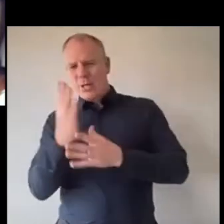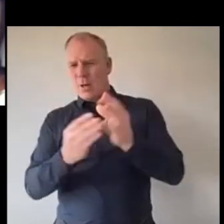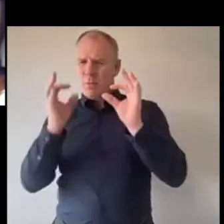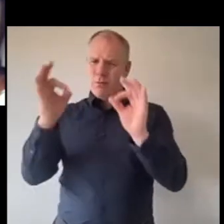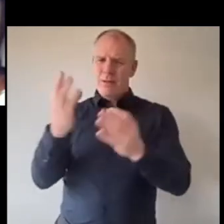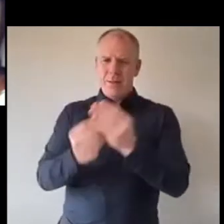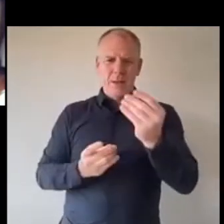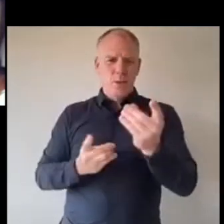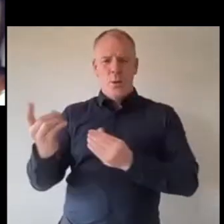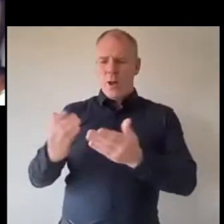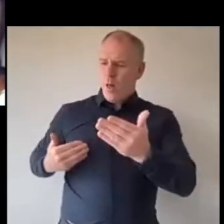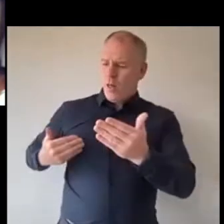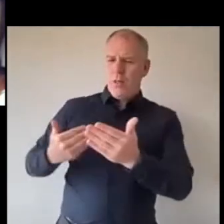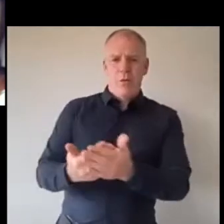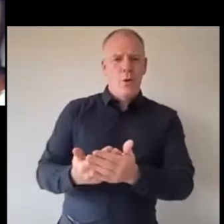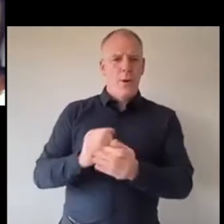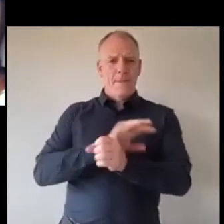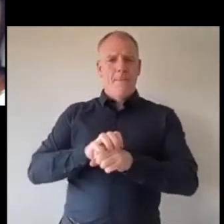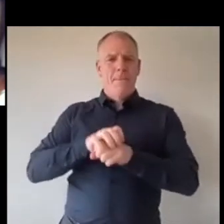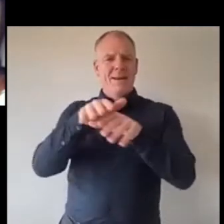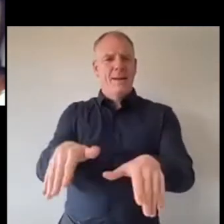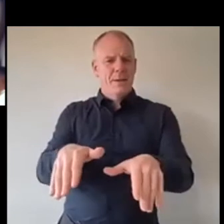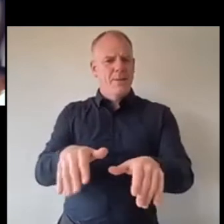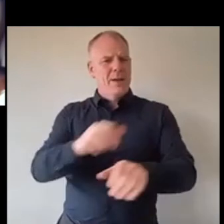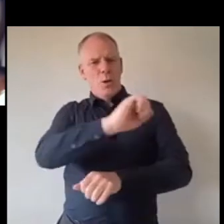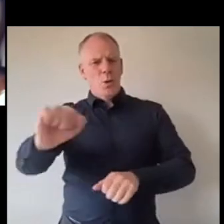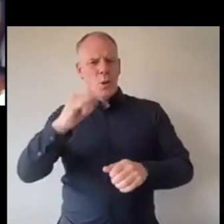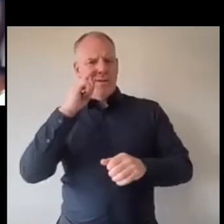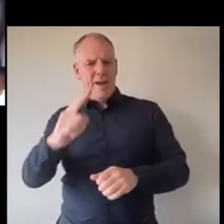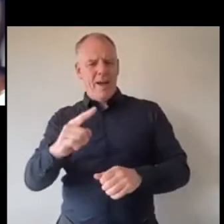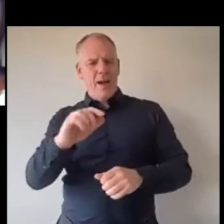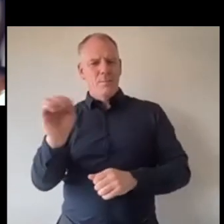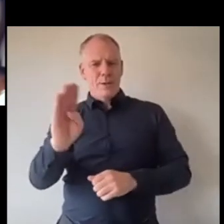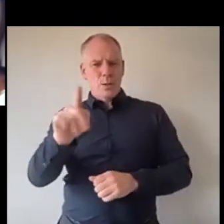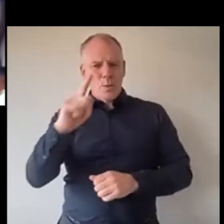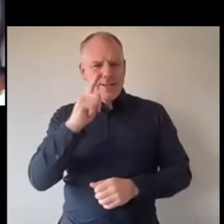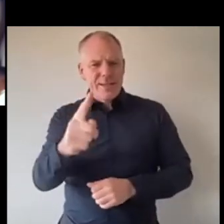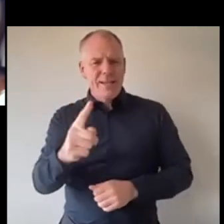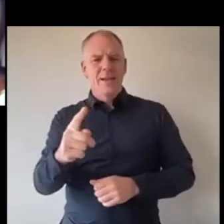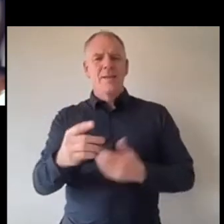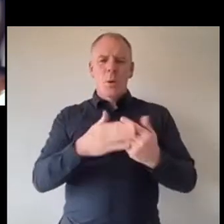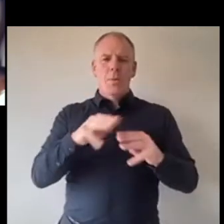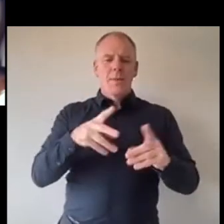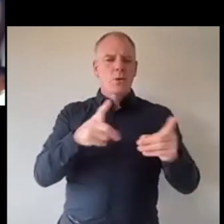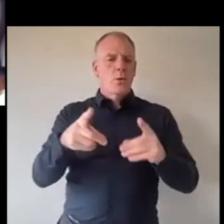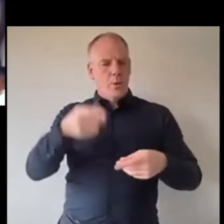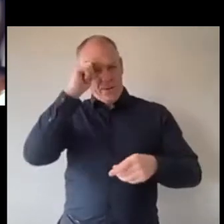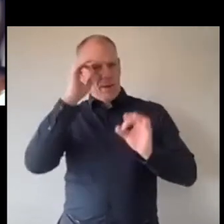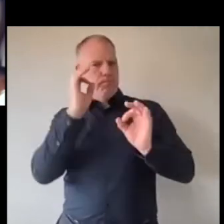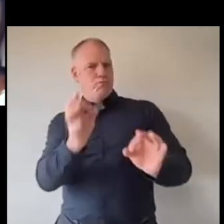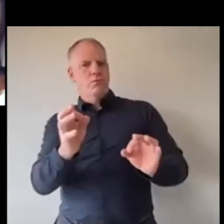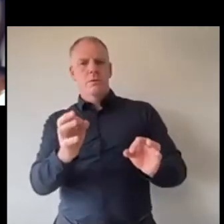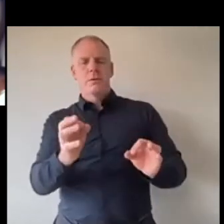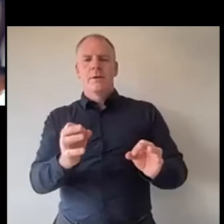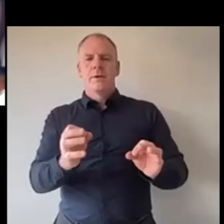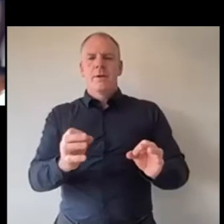the pandemic what have you seen this year from young people that you think has been incredible and that you will